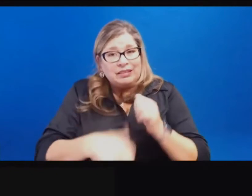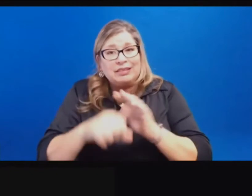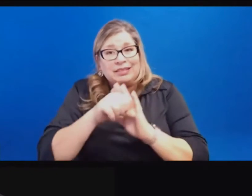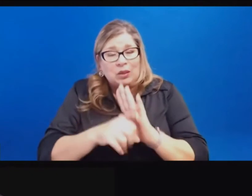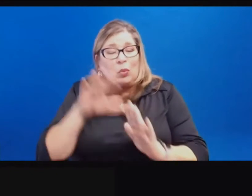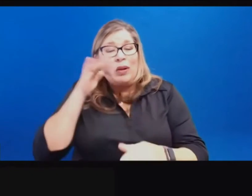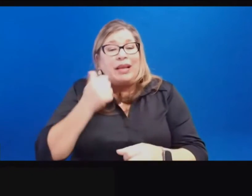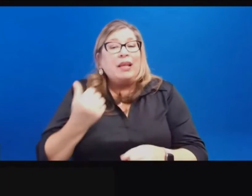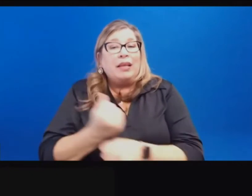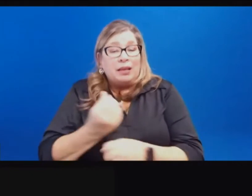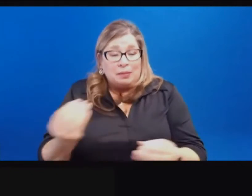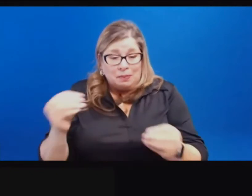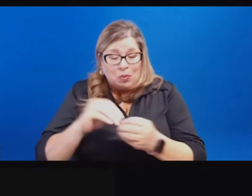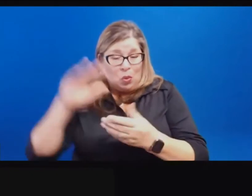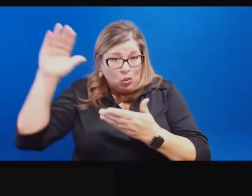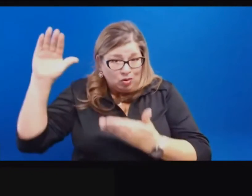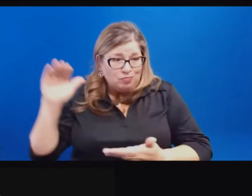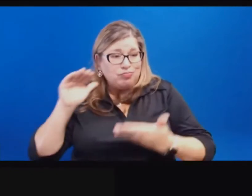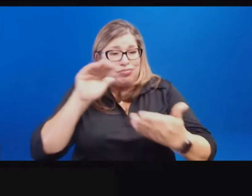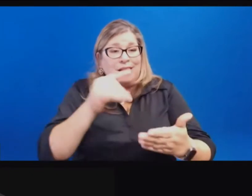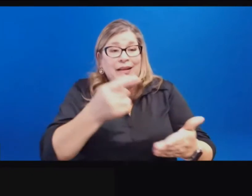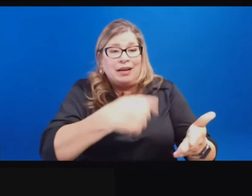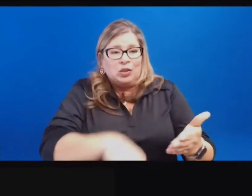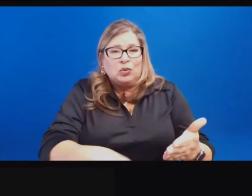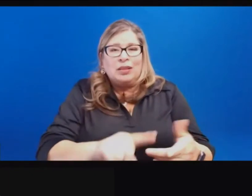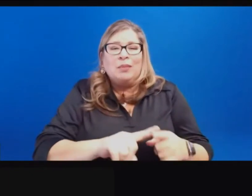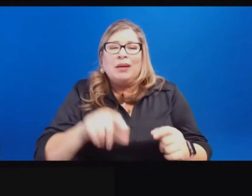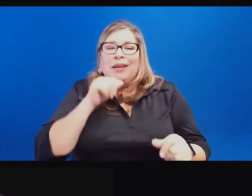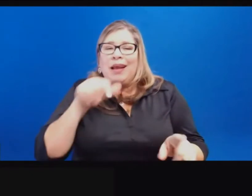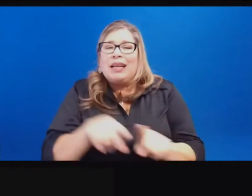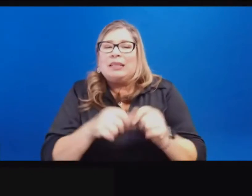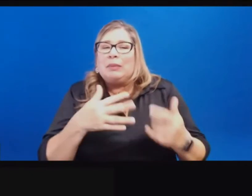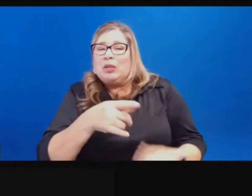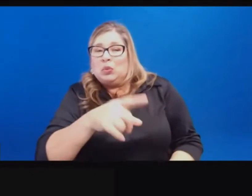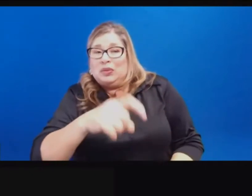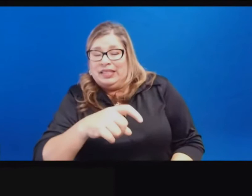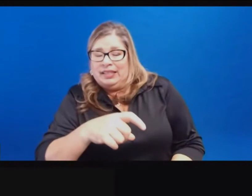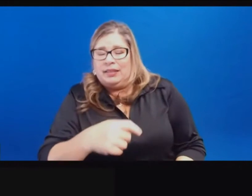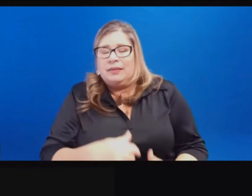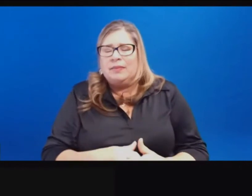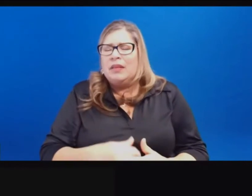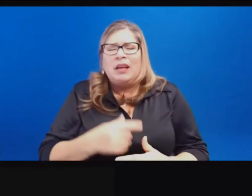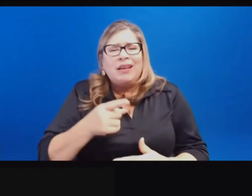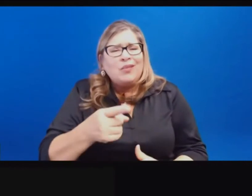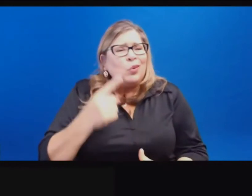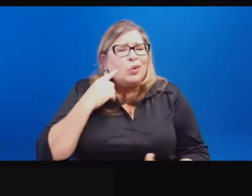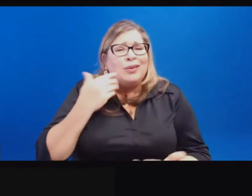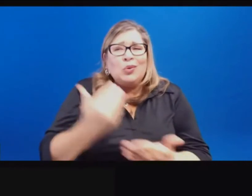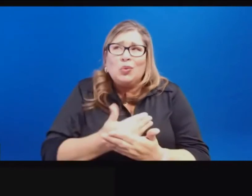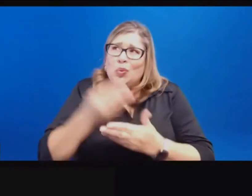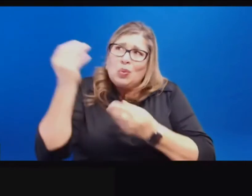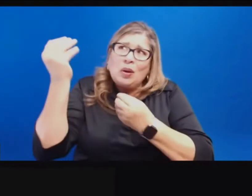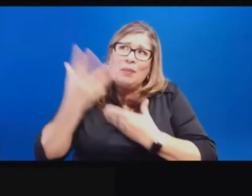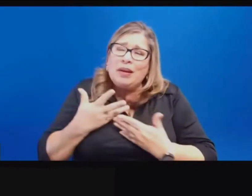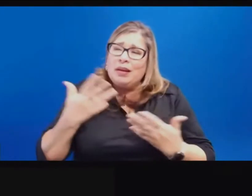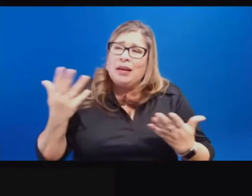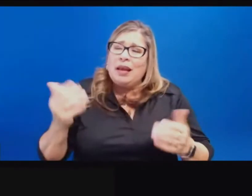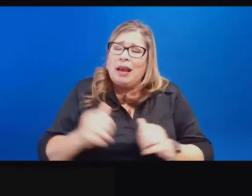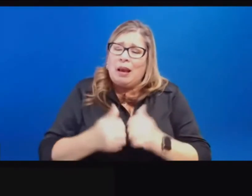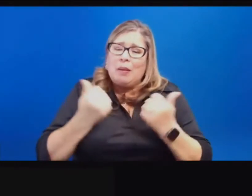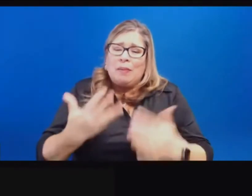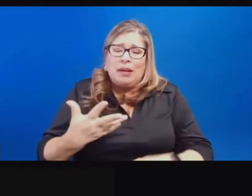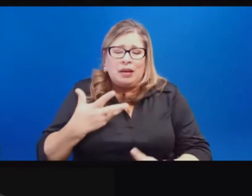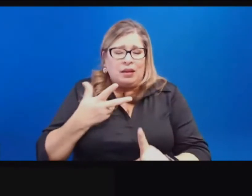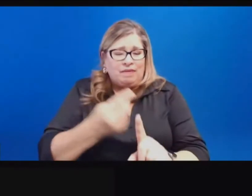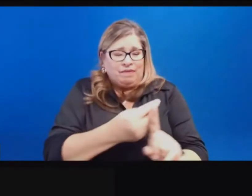not necessarily as many as we need right now. What is the latest that you've heard from them on how many we're going to receive here in California?